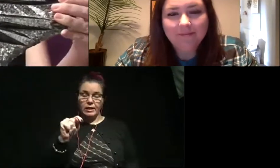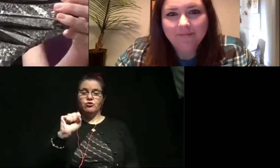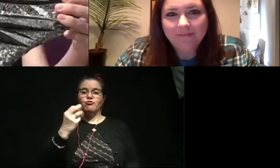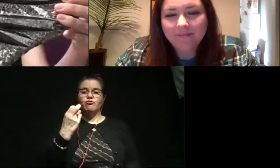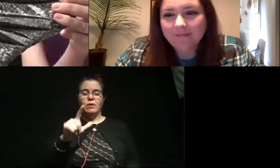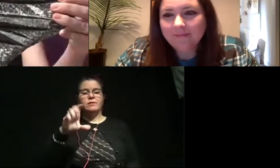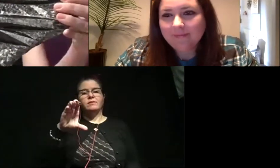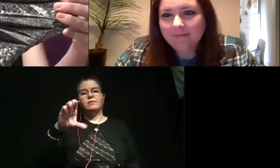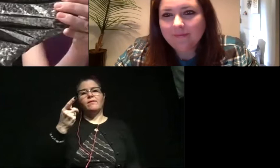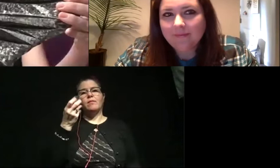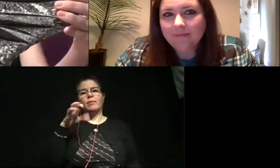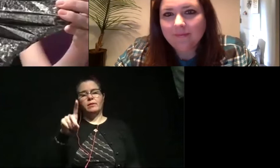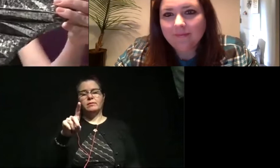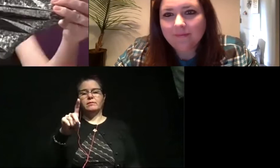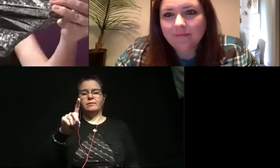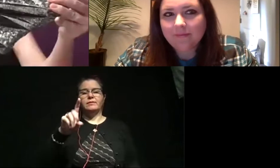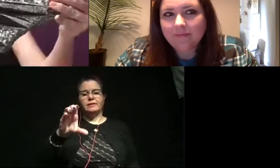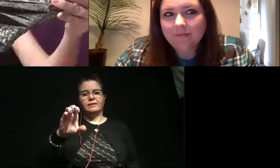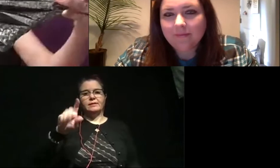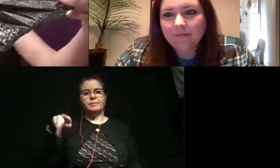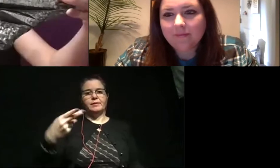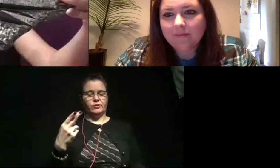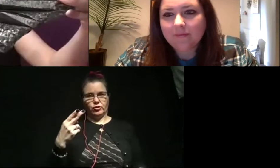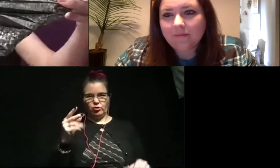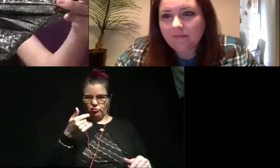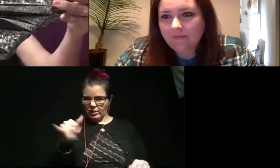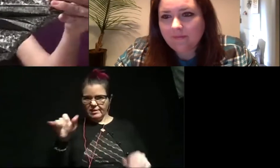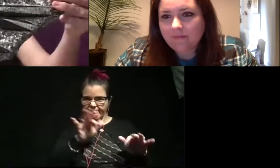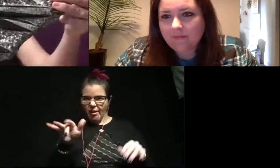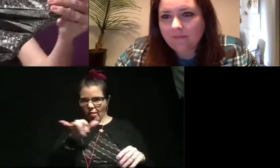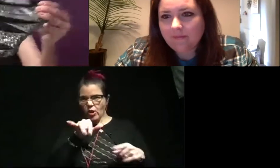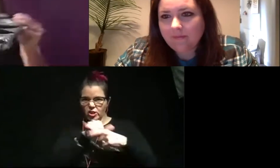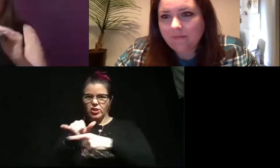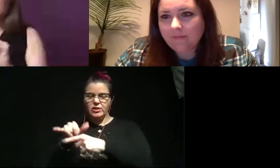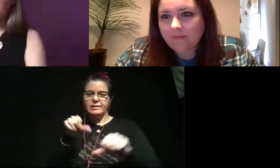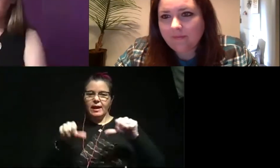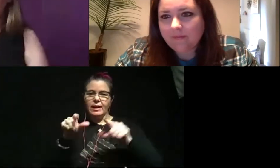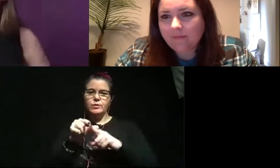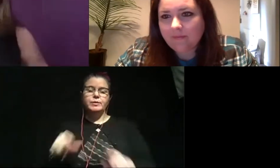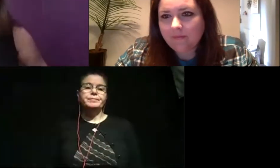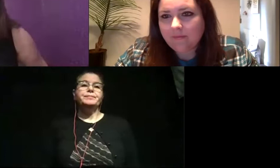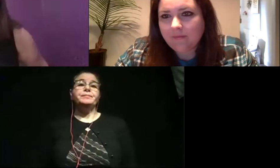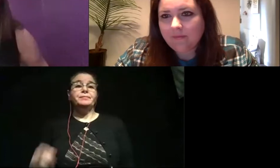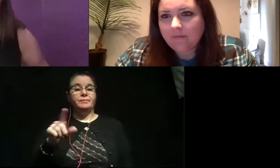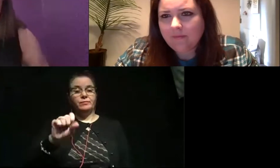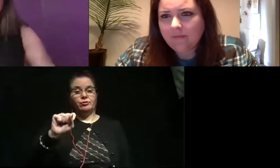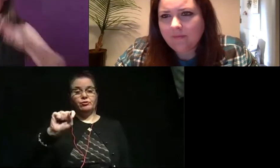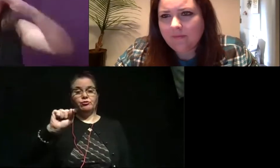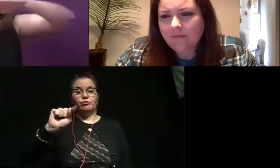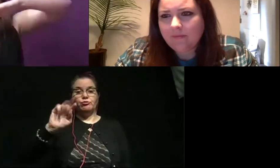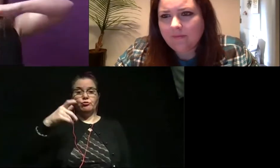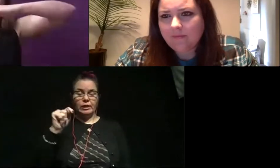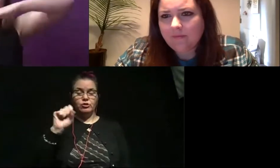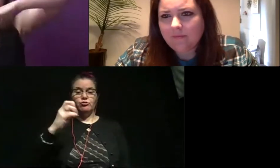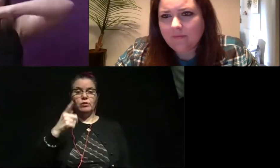cephalopod is C-E-P-H for those of you trying to spell these wacky words at home. So those are straight-shelled cephalopods. And they